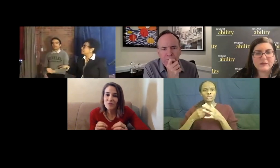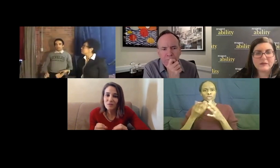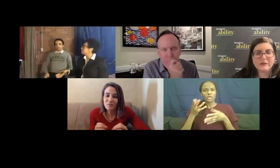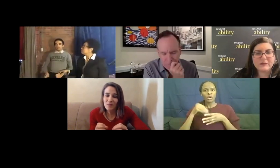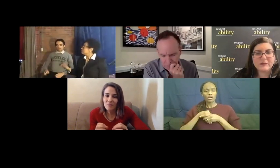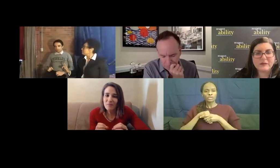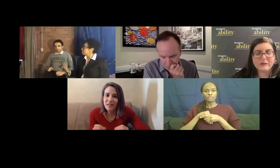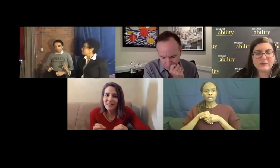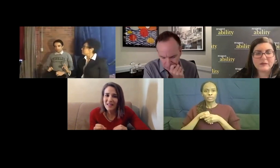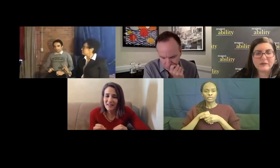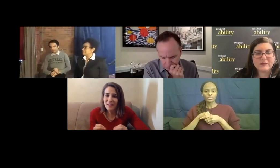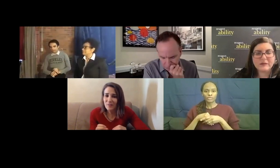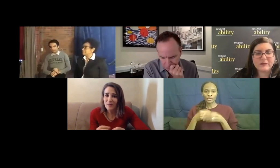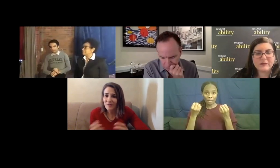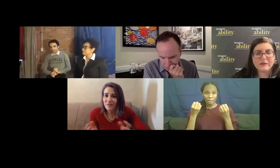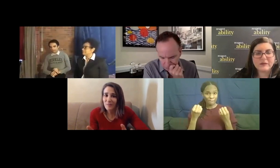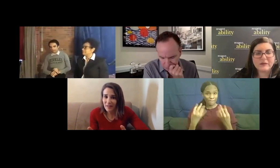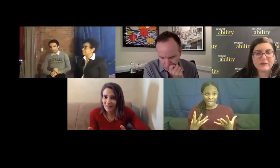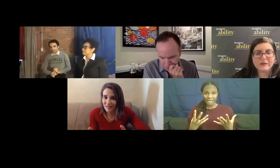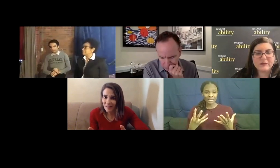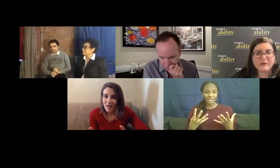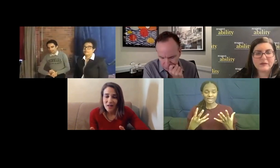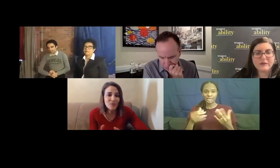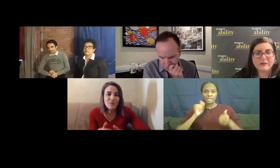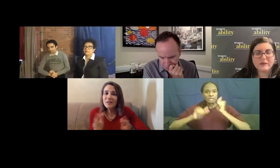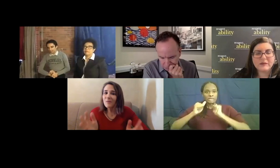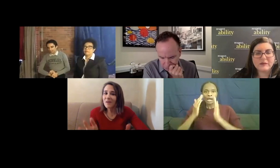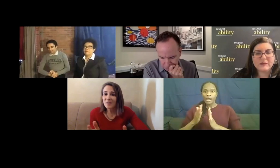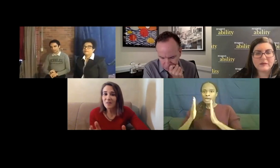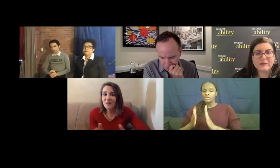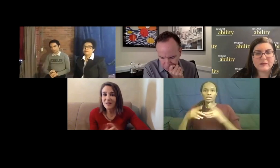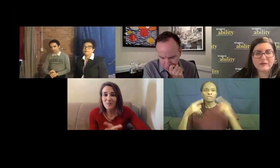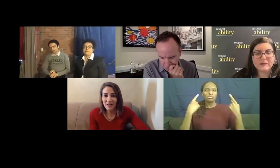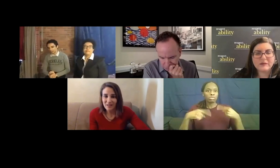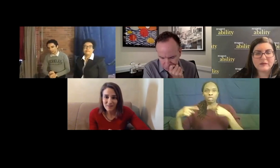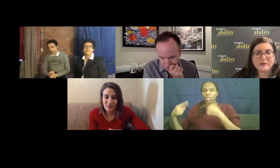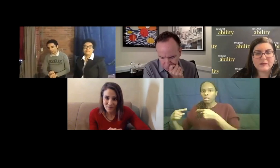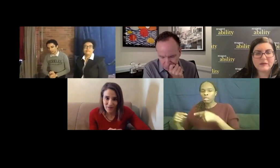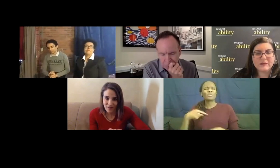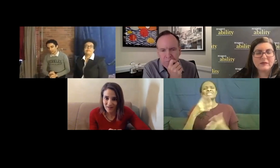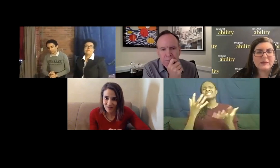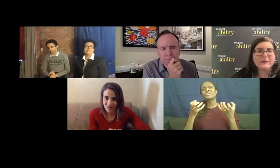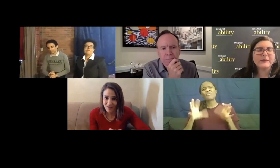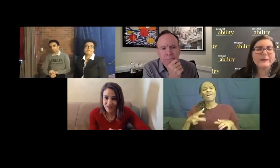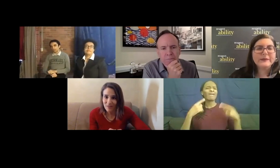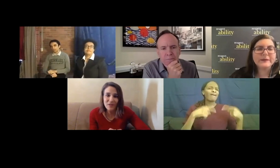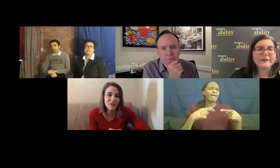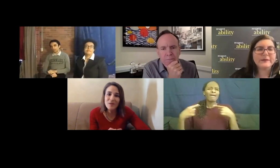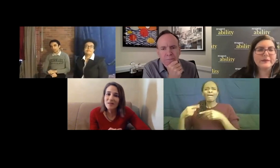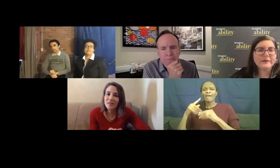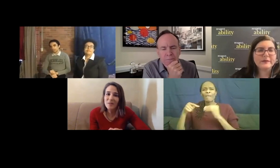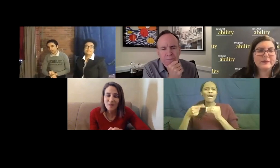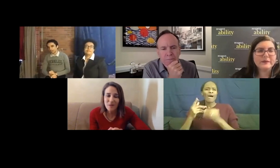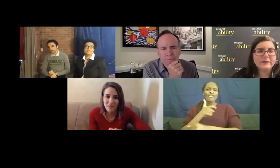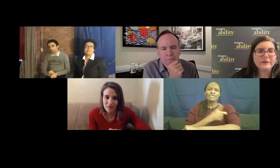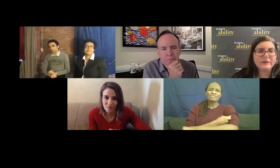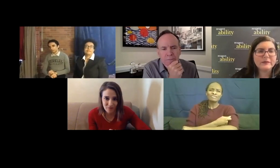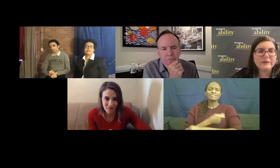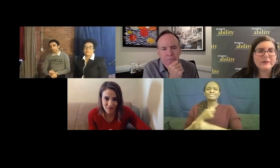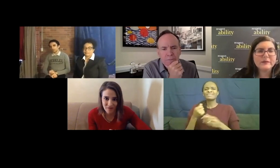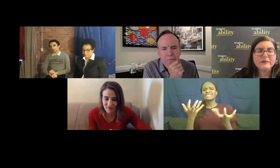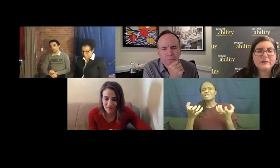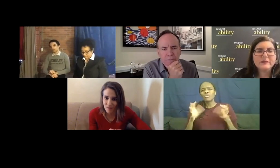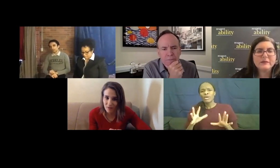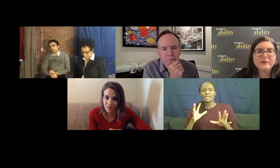many scientists were debating this. So we didn't want it to be a debate about vaccinations and we didn't want it to be about medical